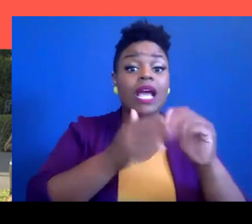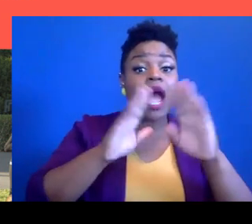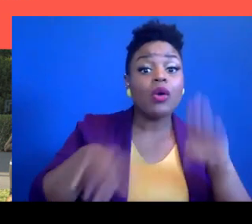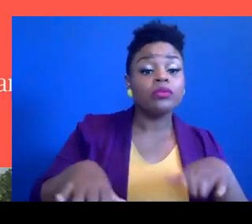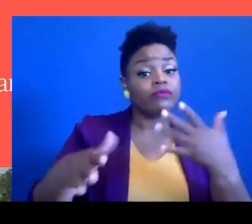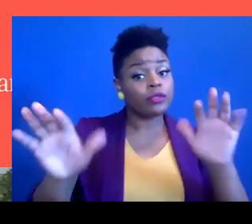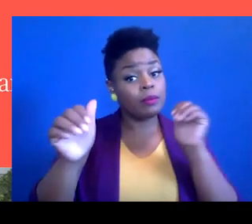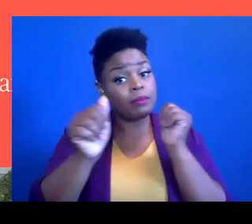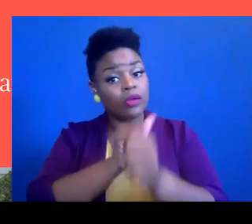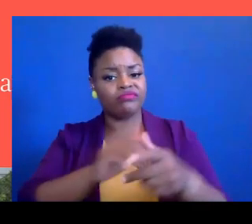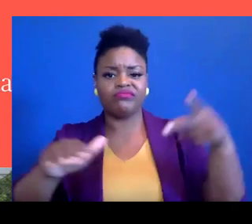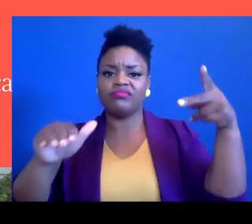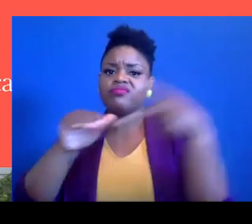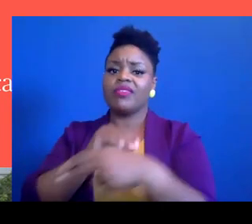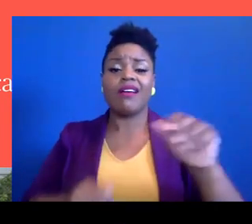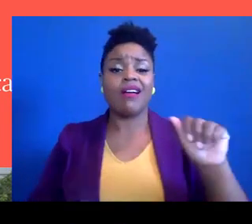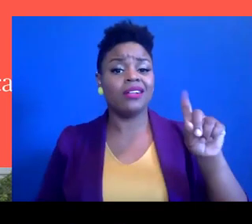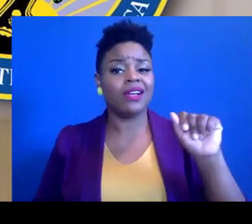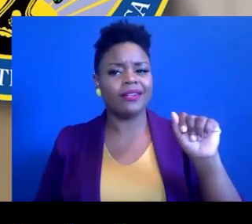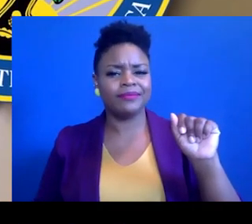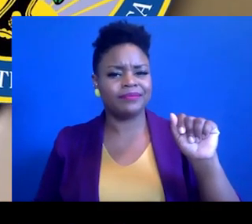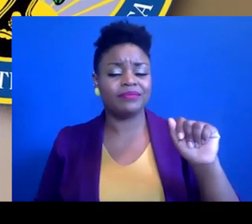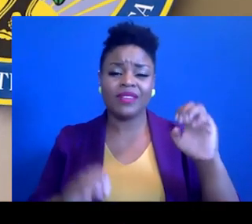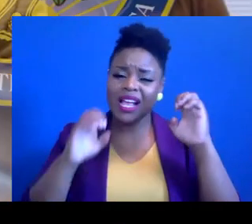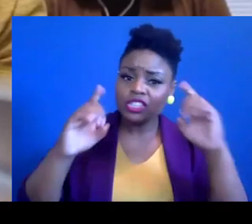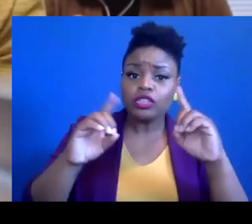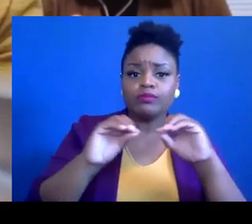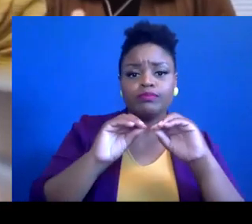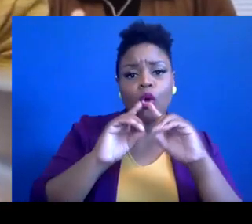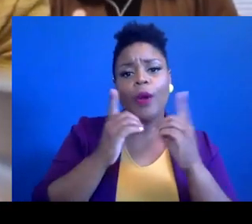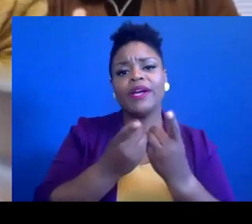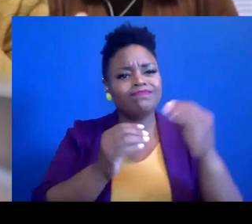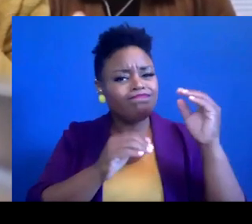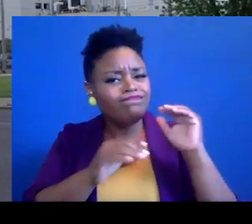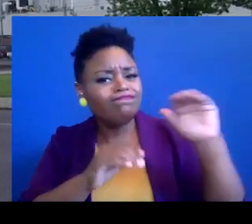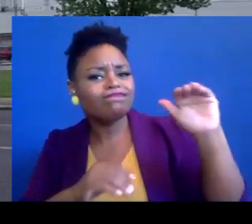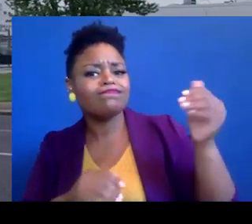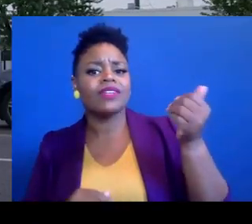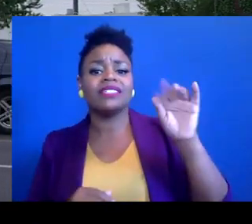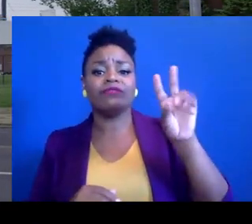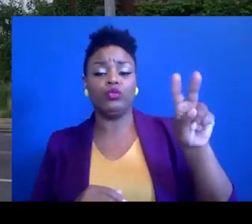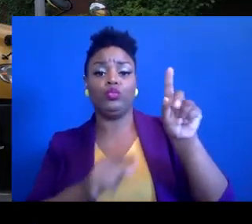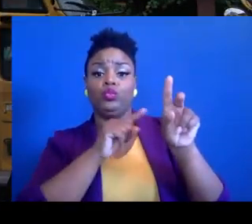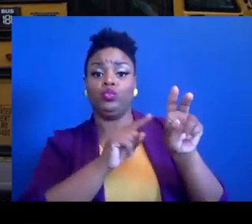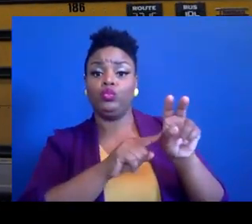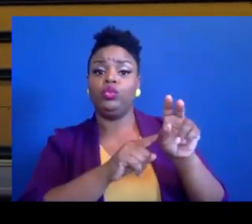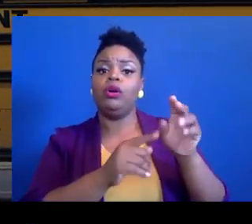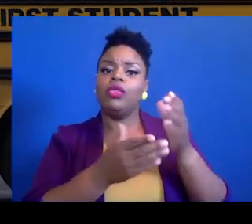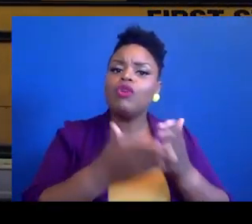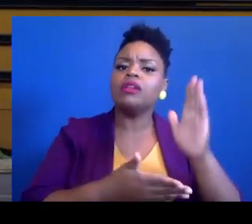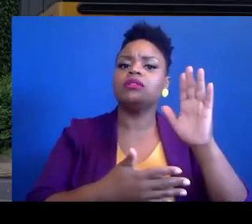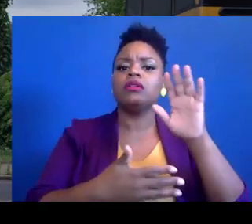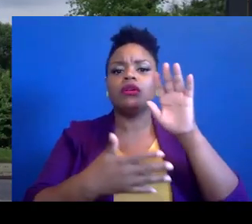passed a bill to cut back the ADA. The Education Department rescinded 72 guidance documents outlining the rights of